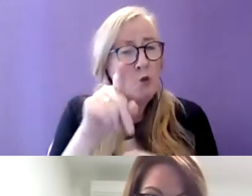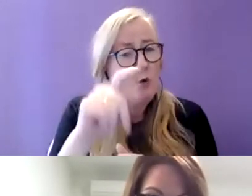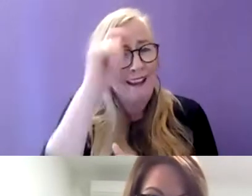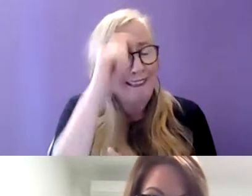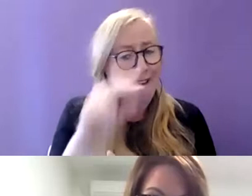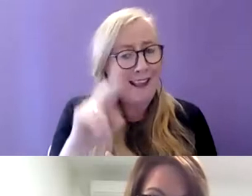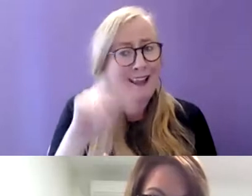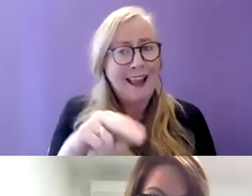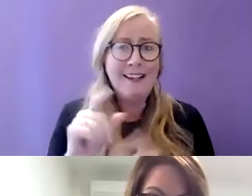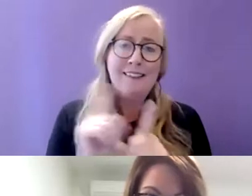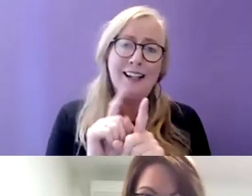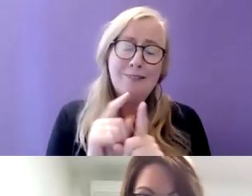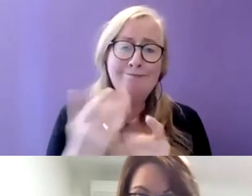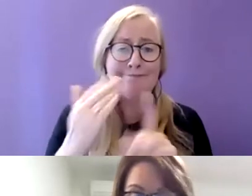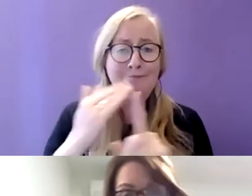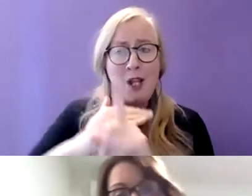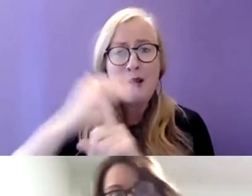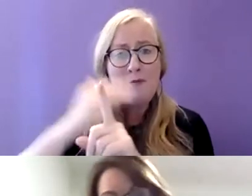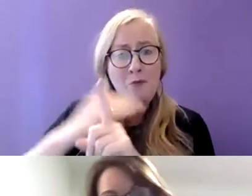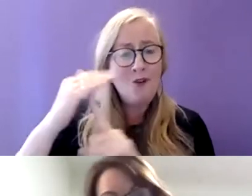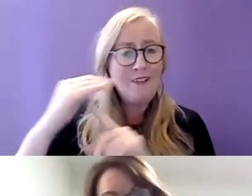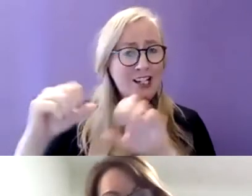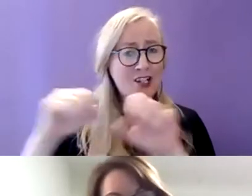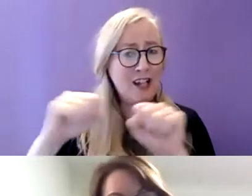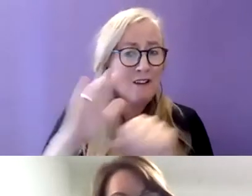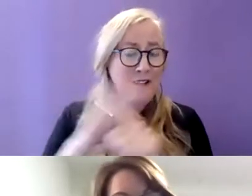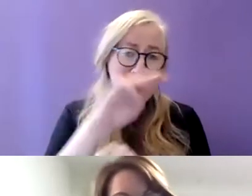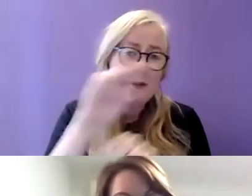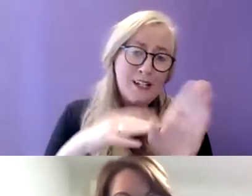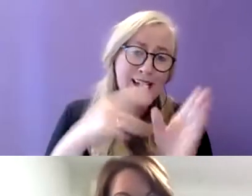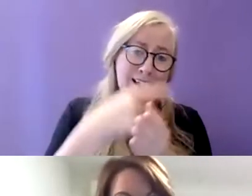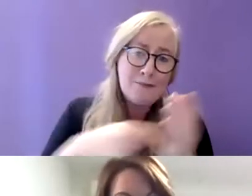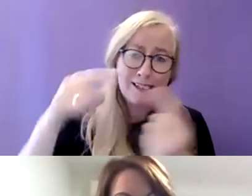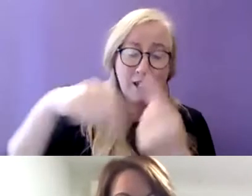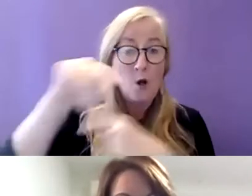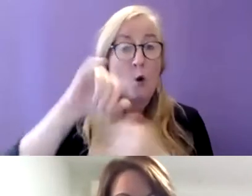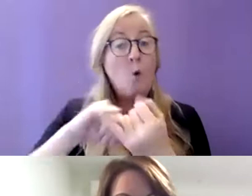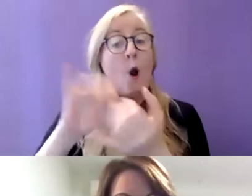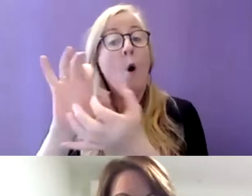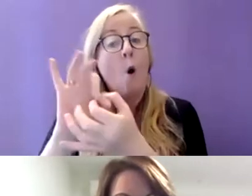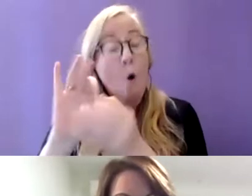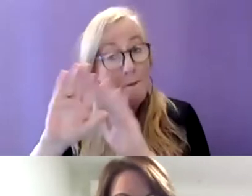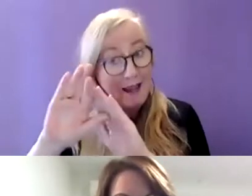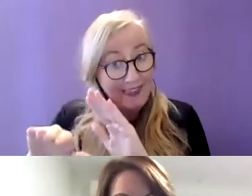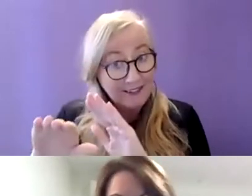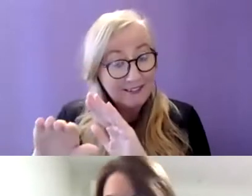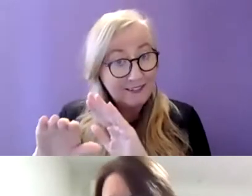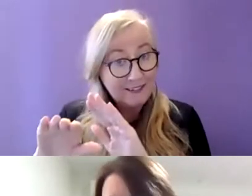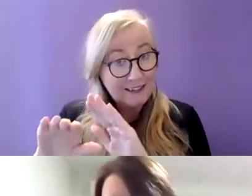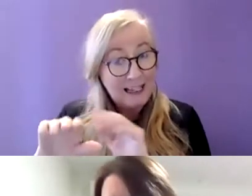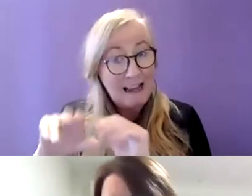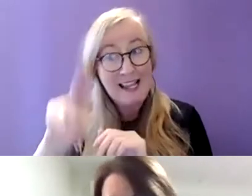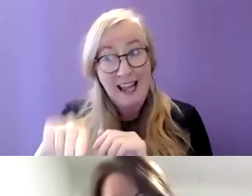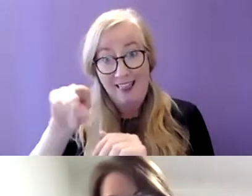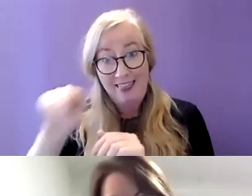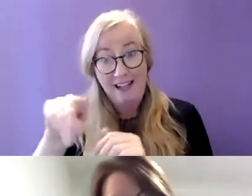you know improving services for people with disabilities who are homeless can be put as